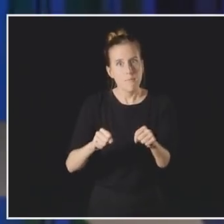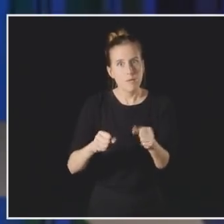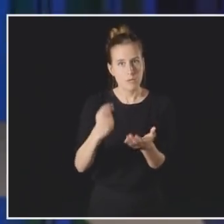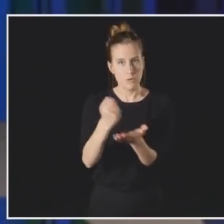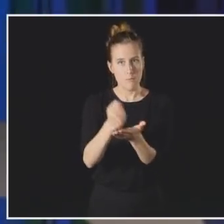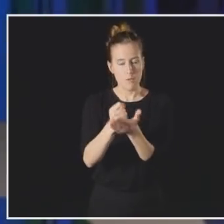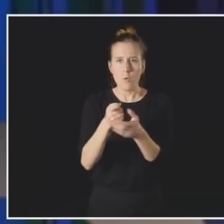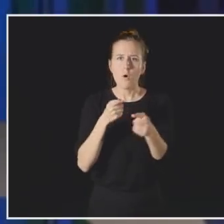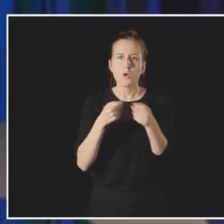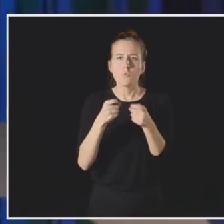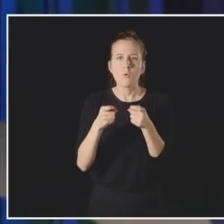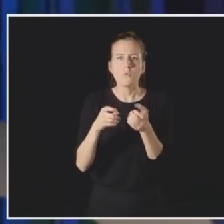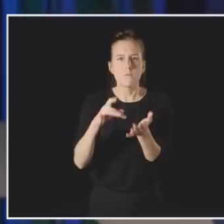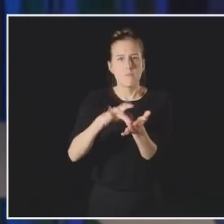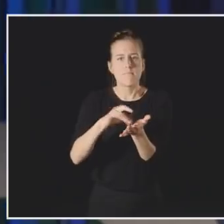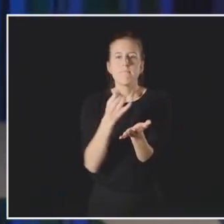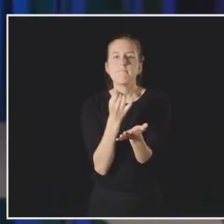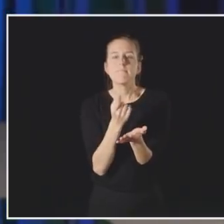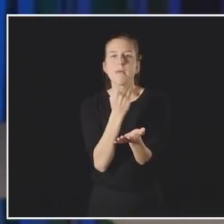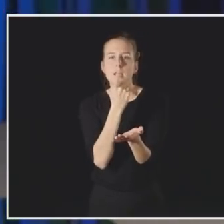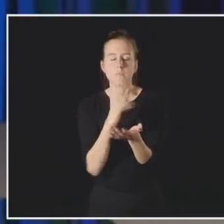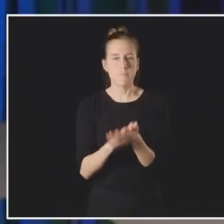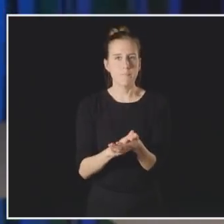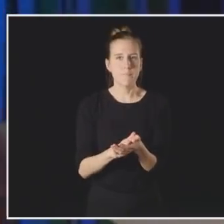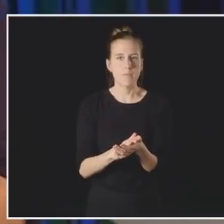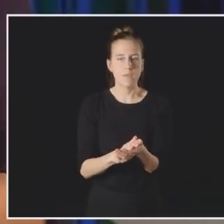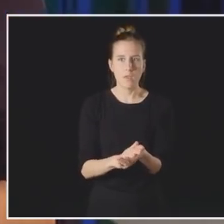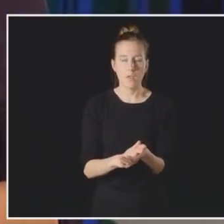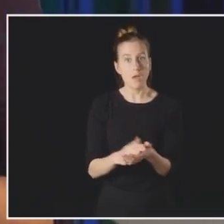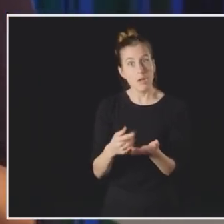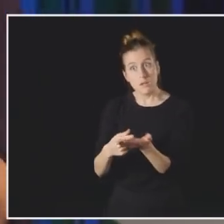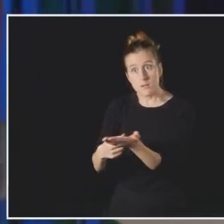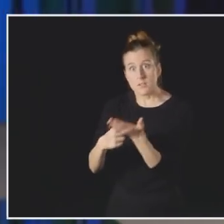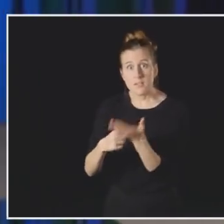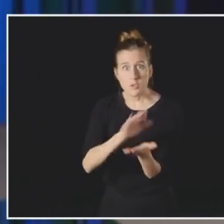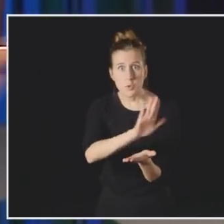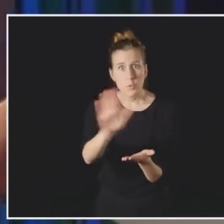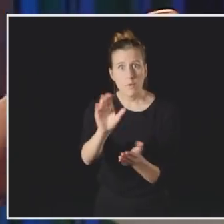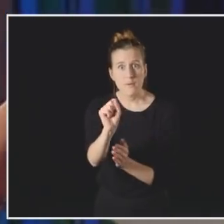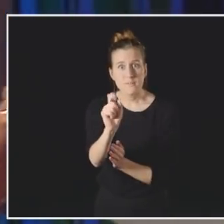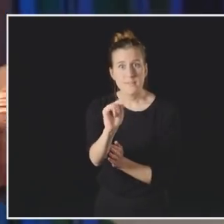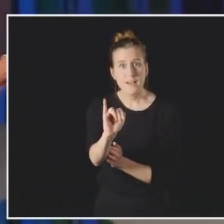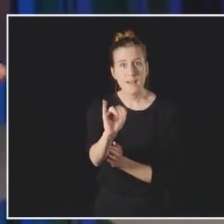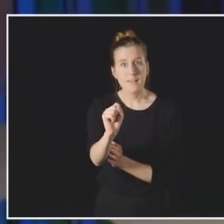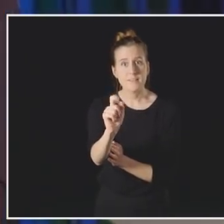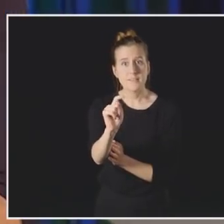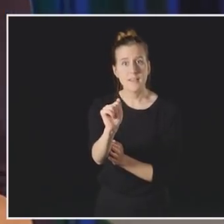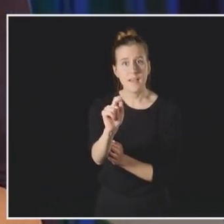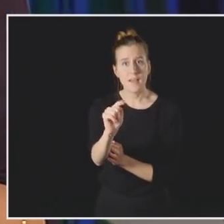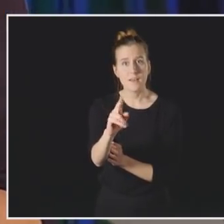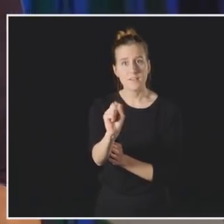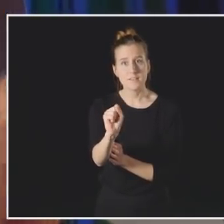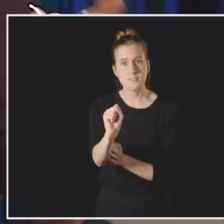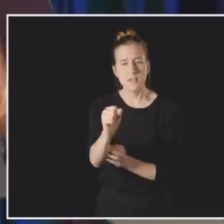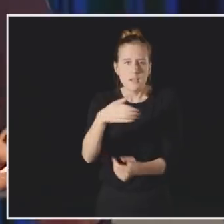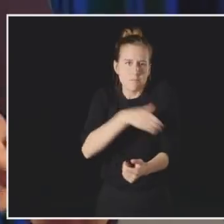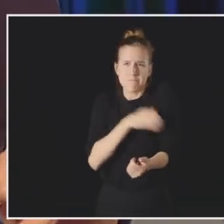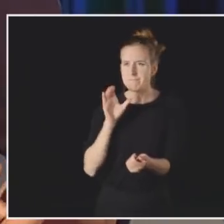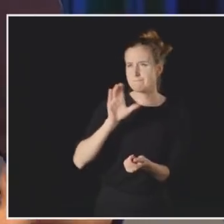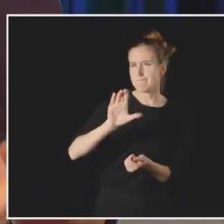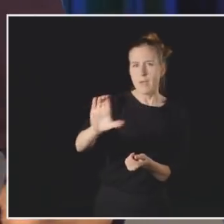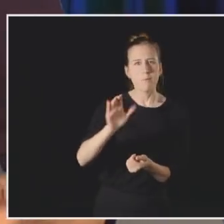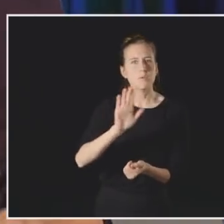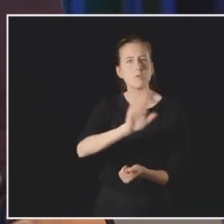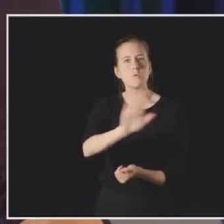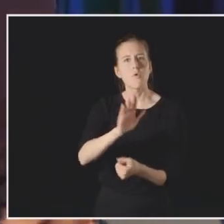are treatable or controlled by medication. Discussing your STI status to your partner lets them